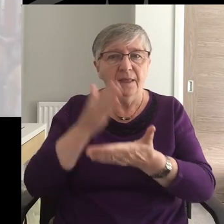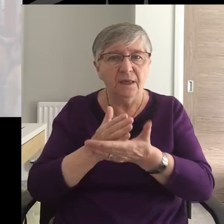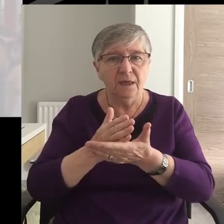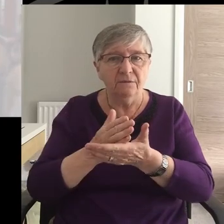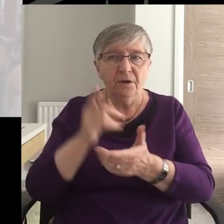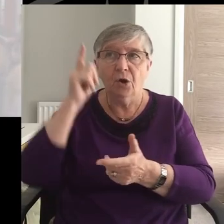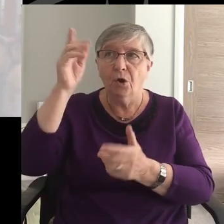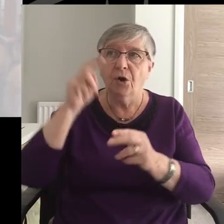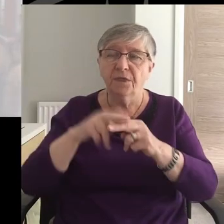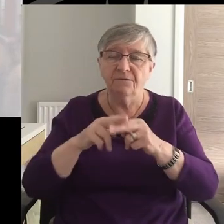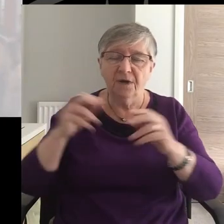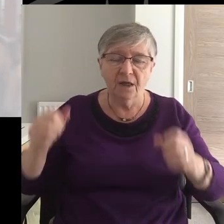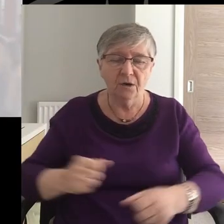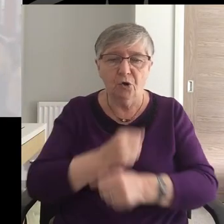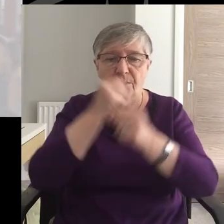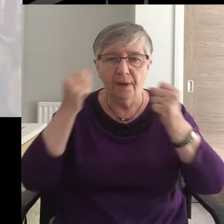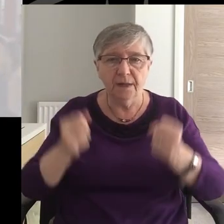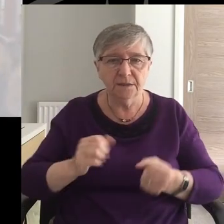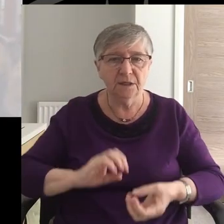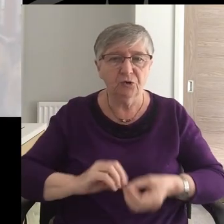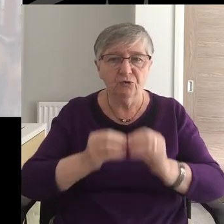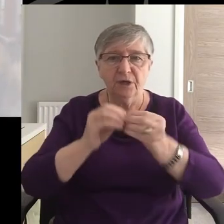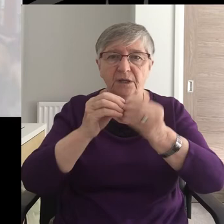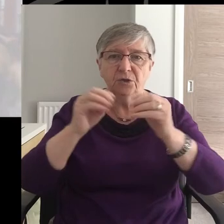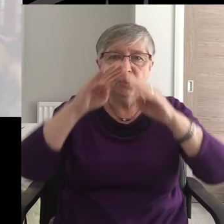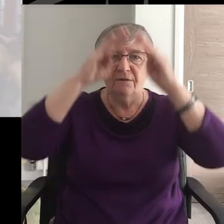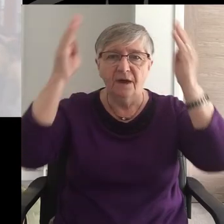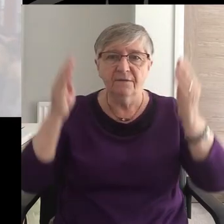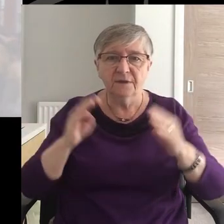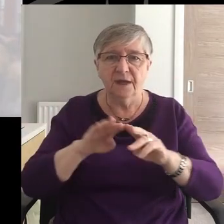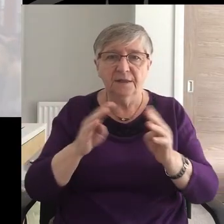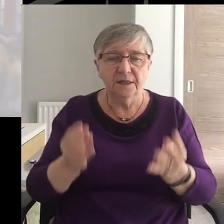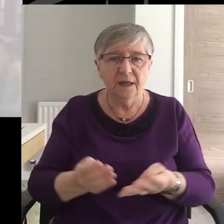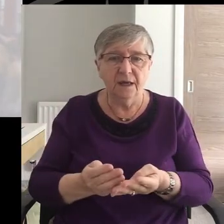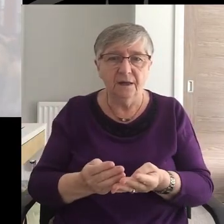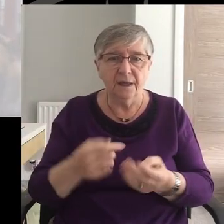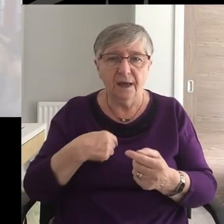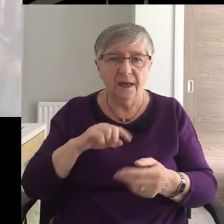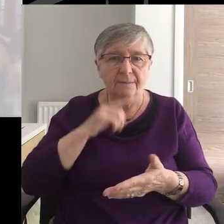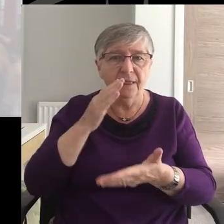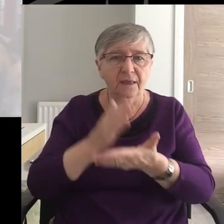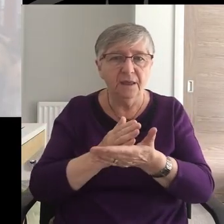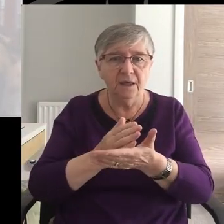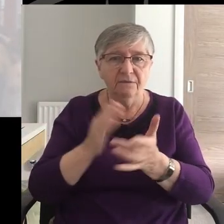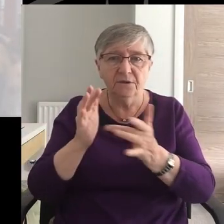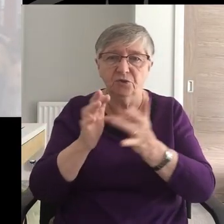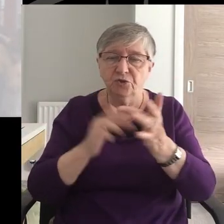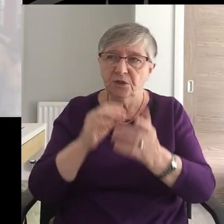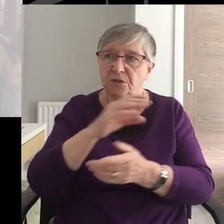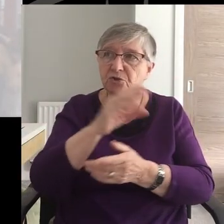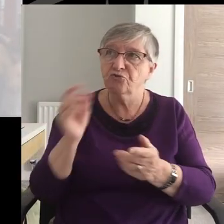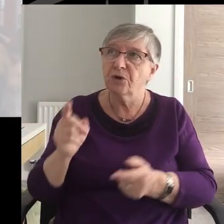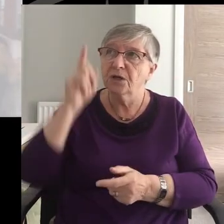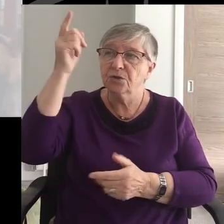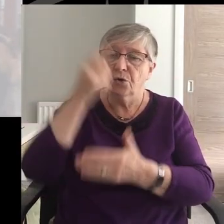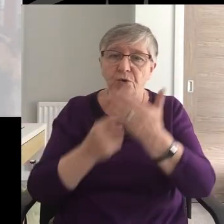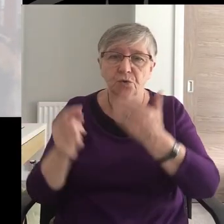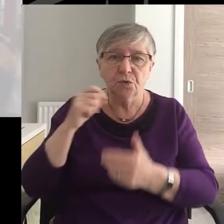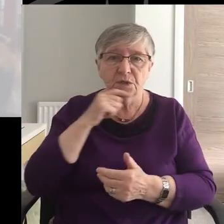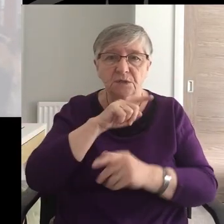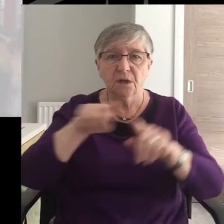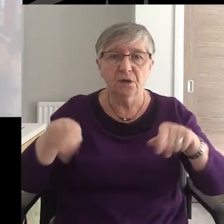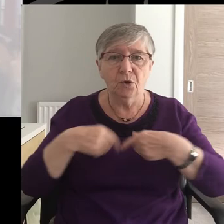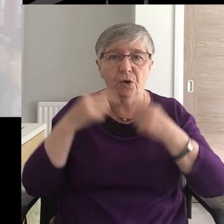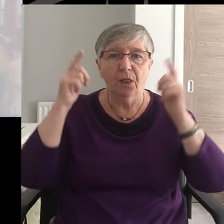I believe in Jesus Christ God's only